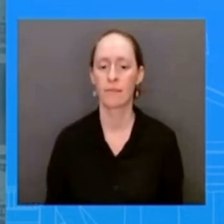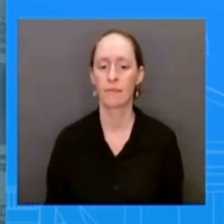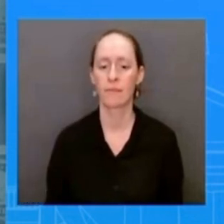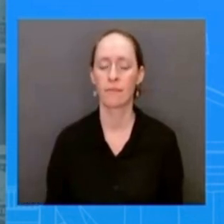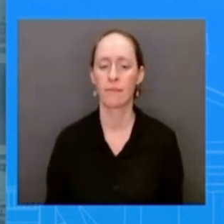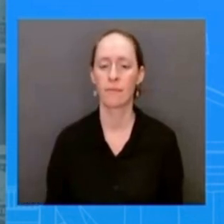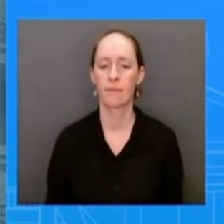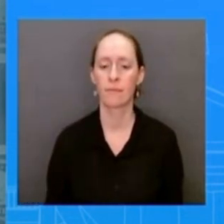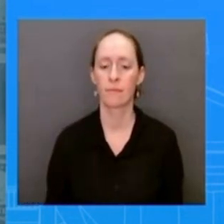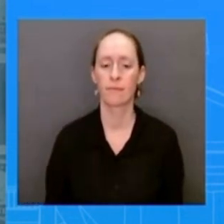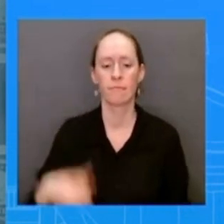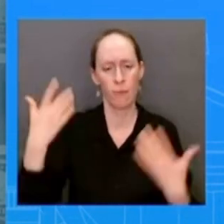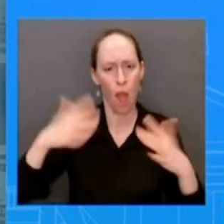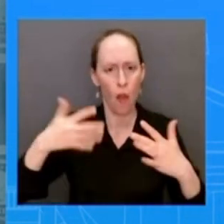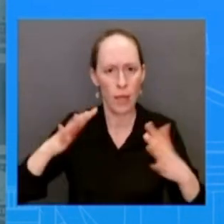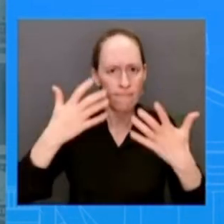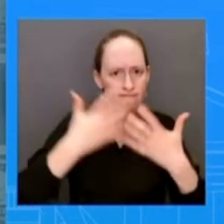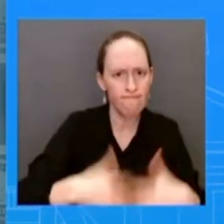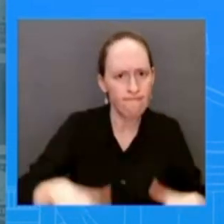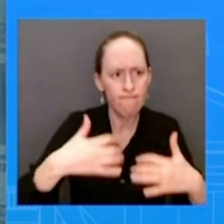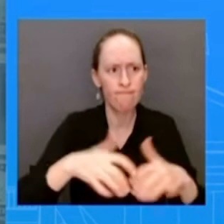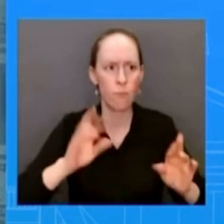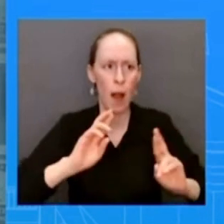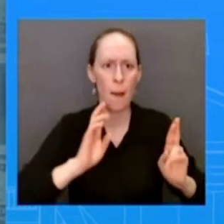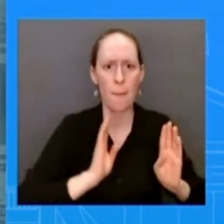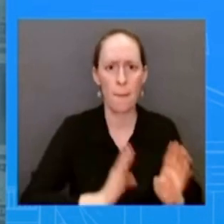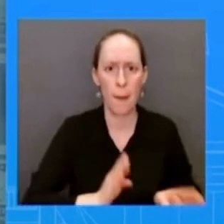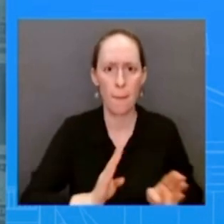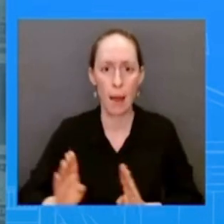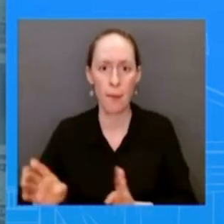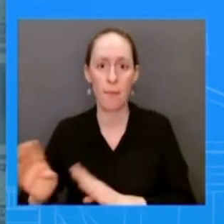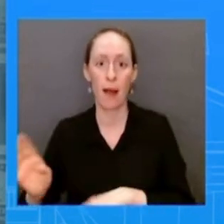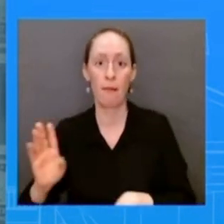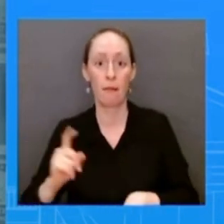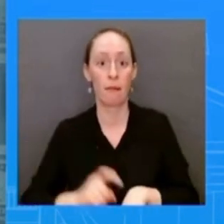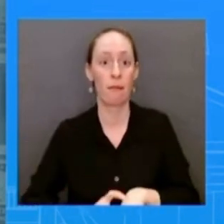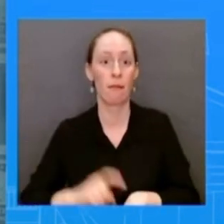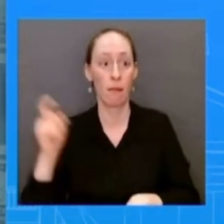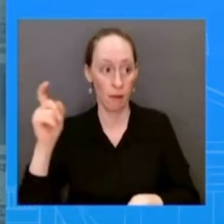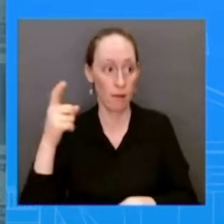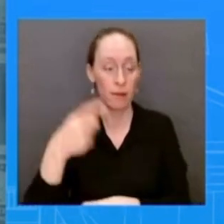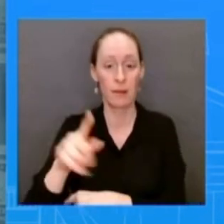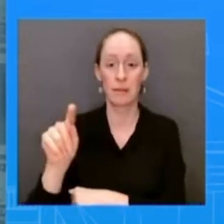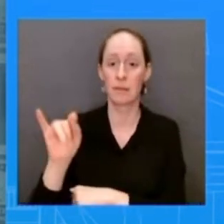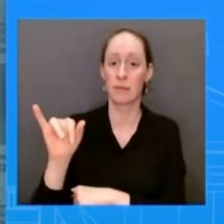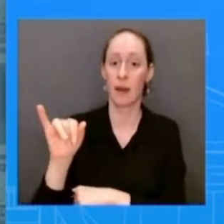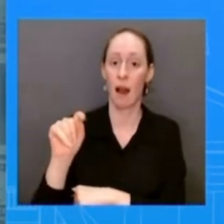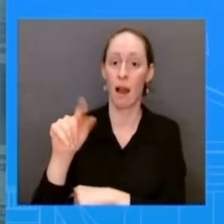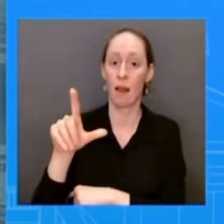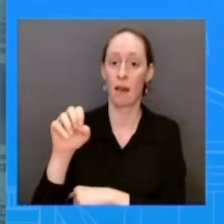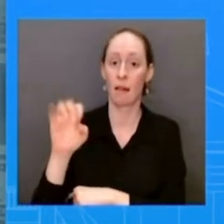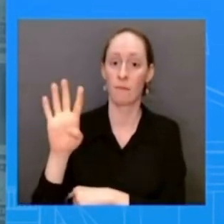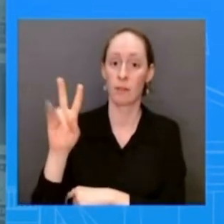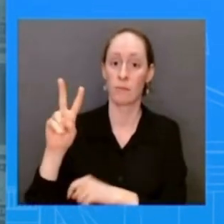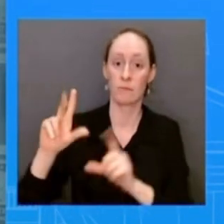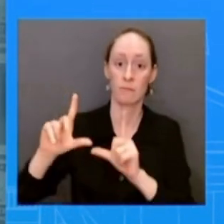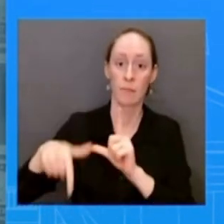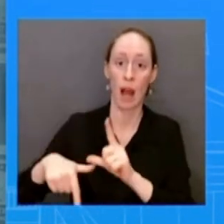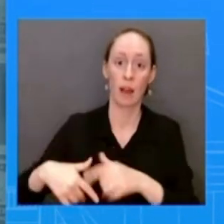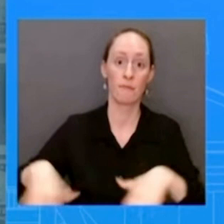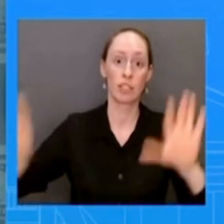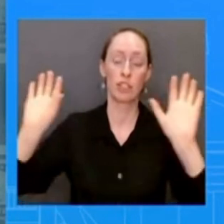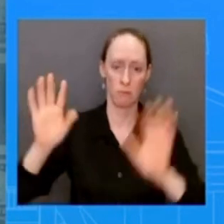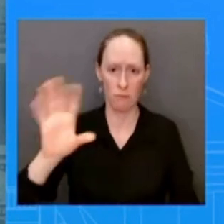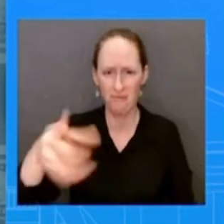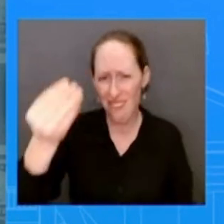uh no decisions have been made but we've been very clear on how we're looking to how the president wants to move forward and he's been clear from the start from the beginning